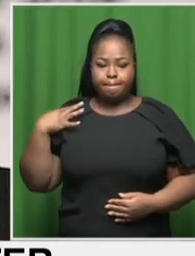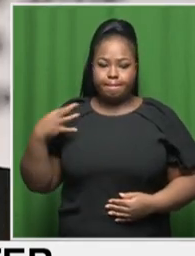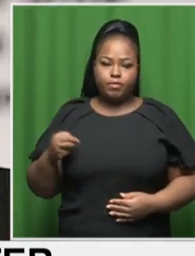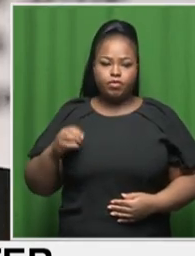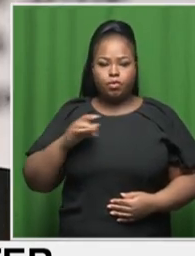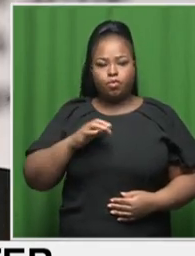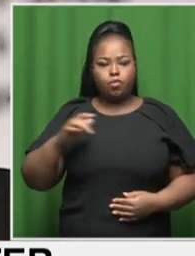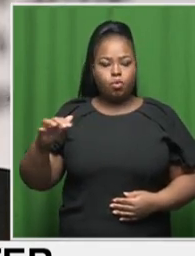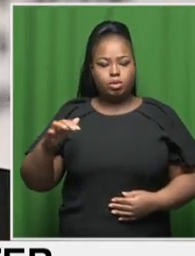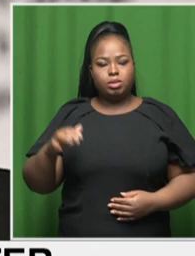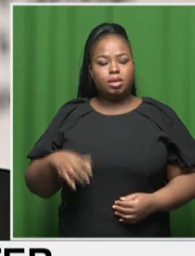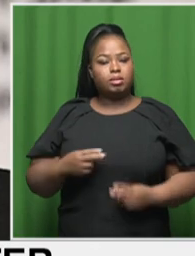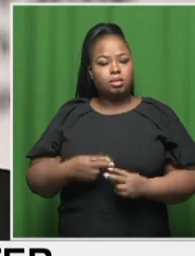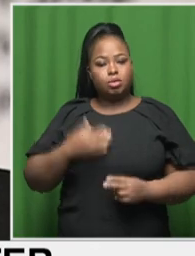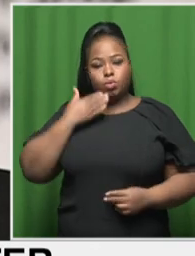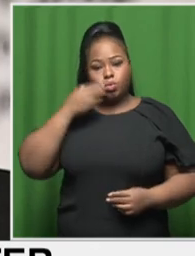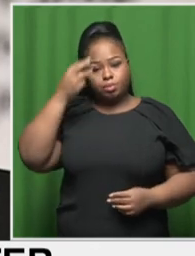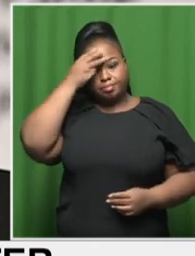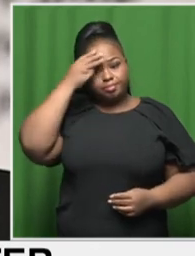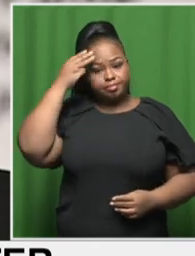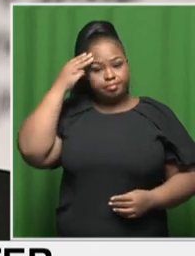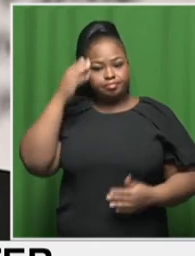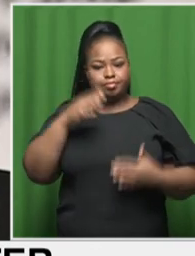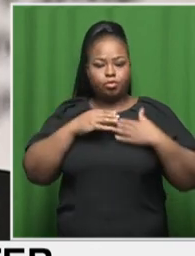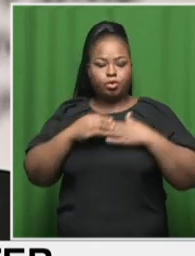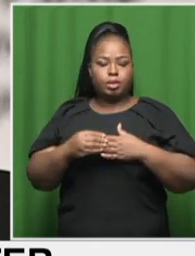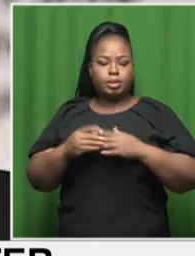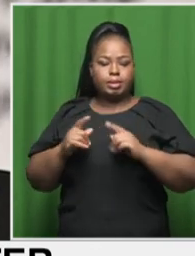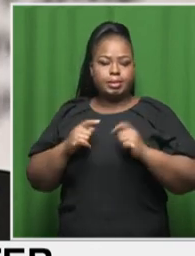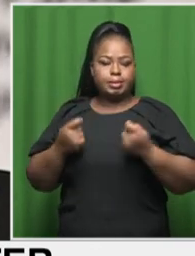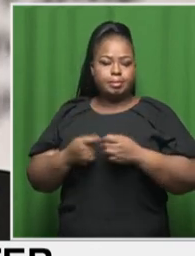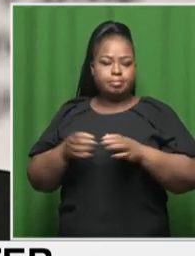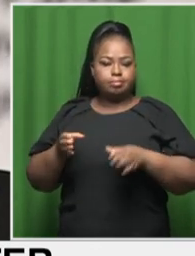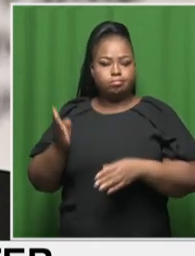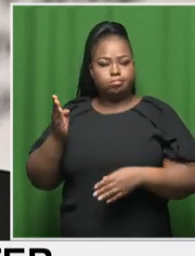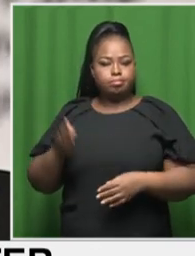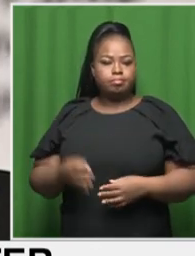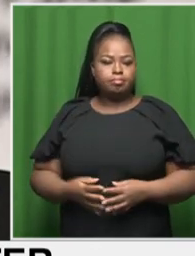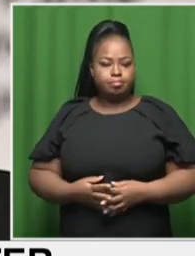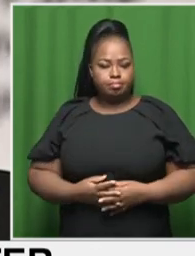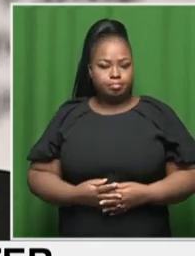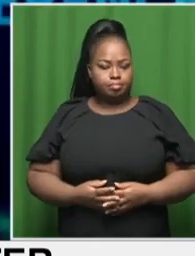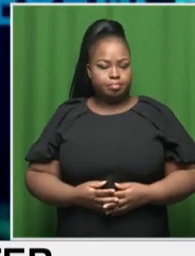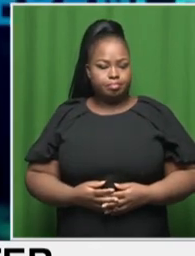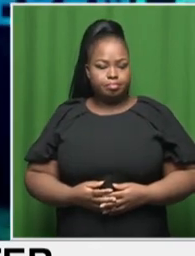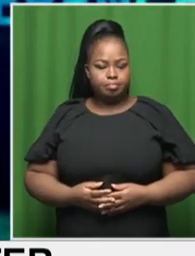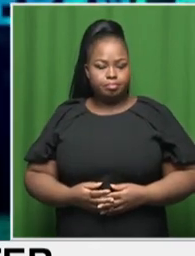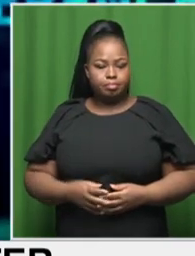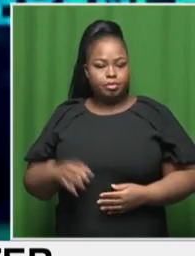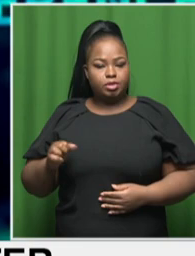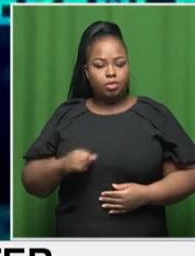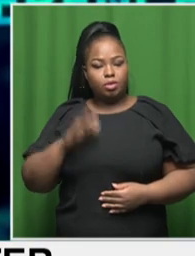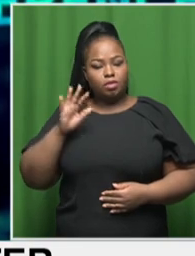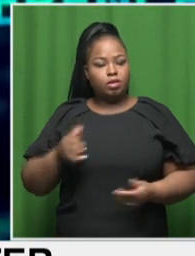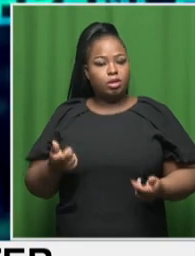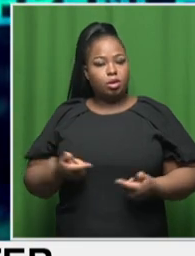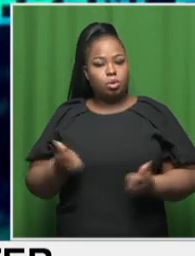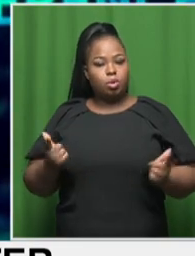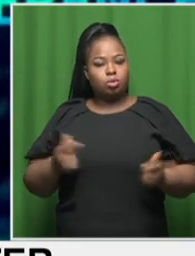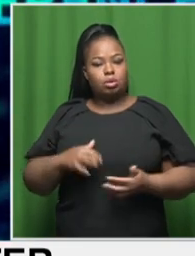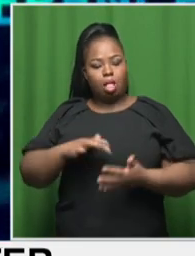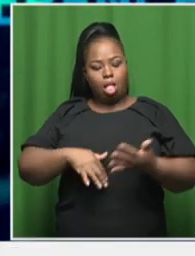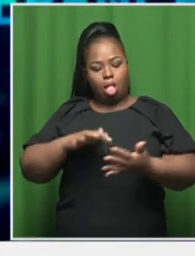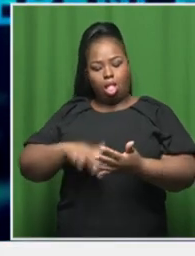Sanitation Senzo Mtskunu will lead the country's delegation this week. South Africa launched an over 400-page